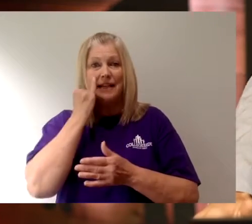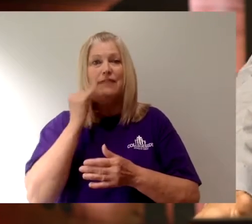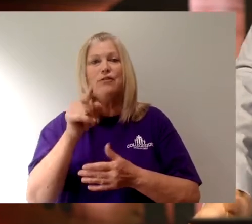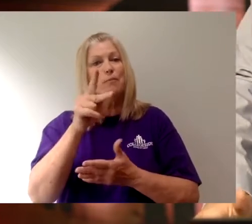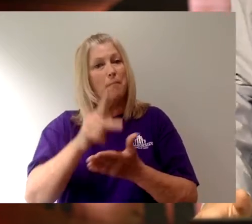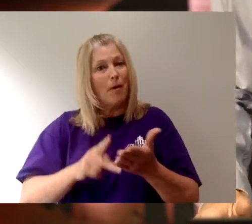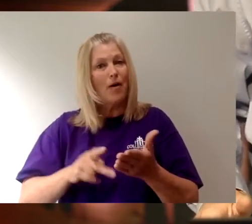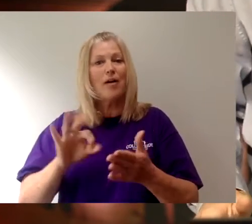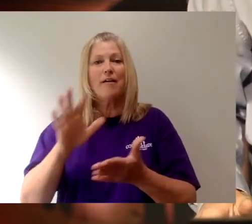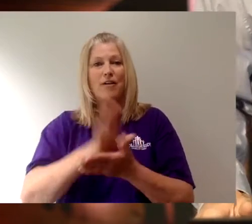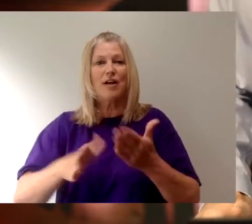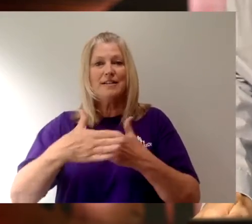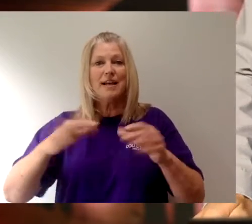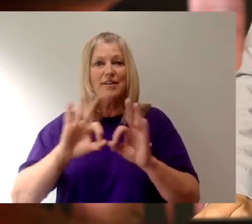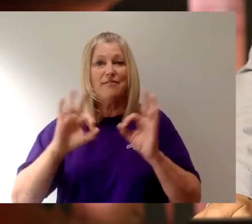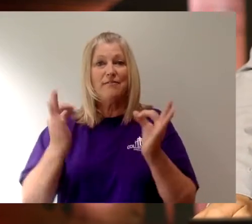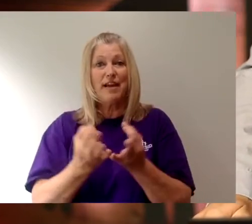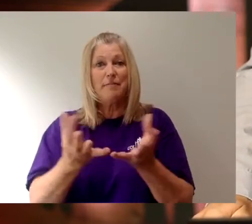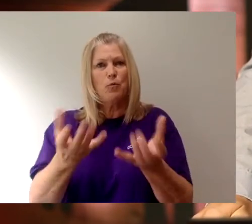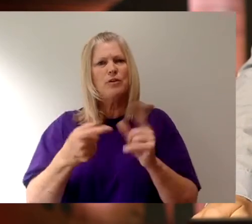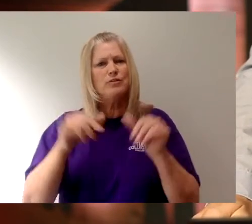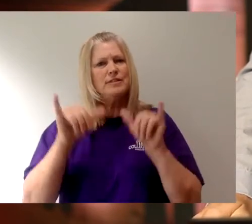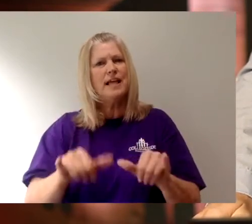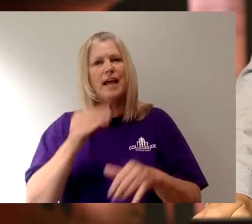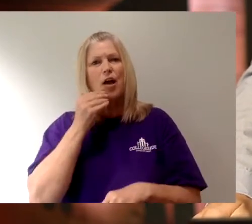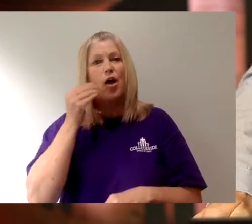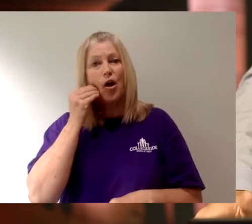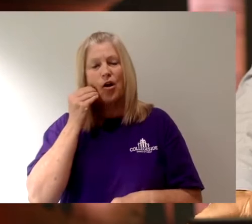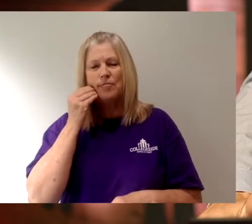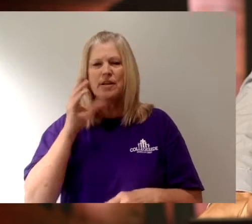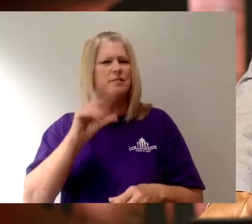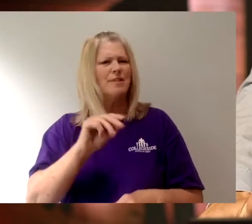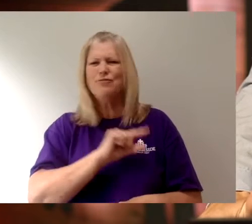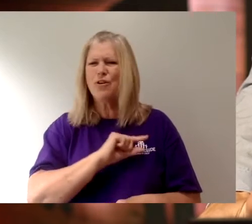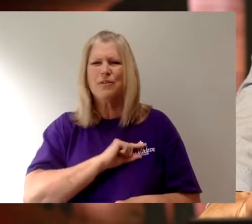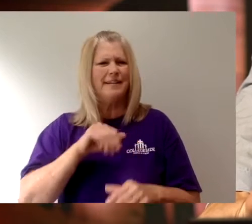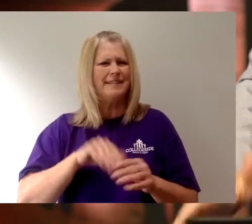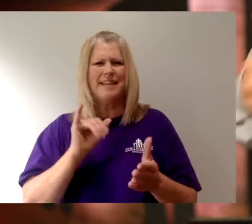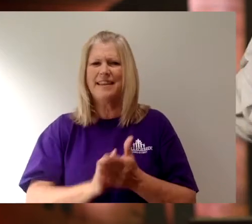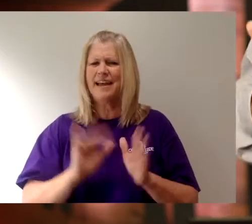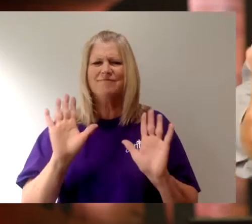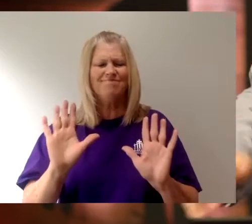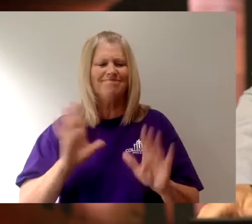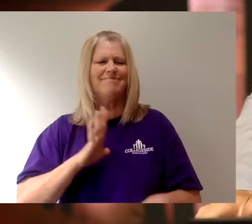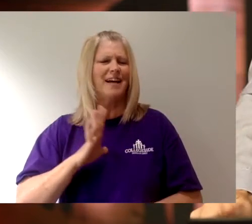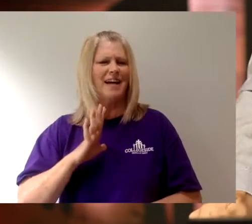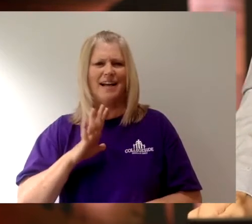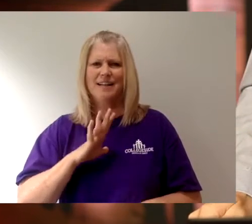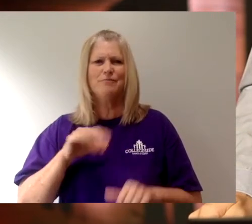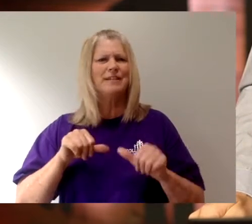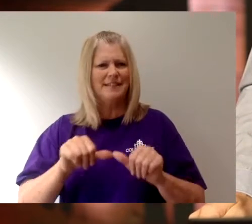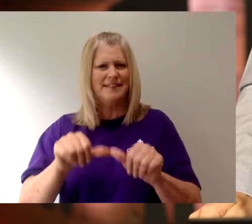are a part of the Collegeside family and you want to stay at home right now, there's no guilt in that. And we're going to continue to do